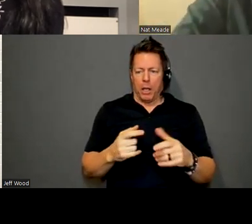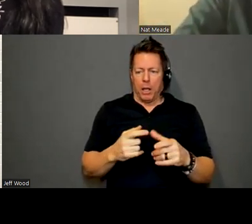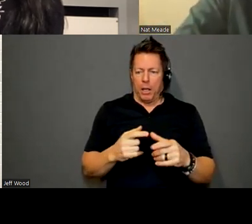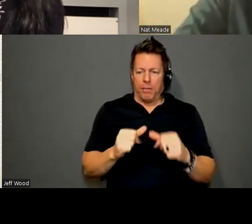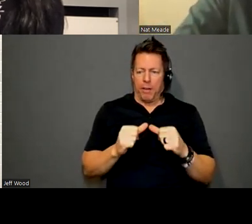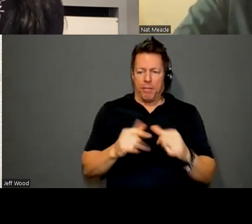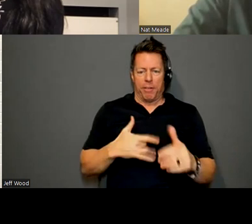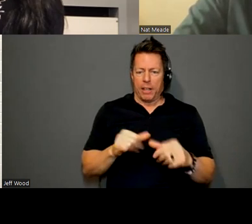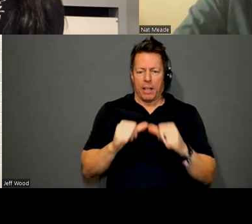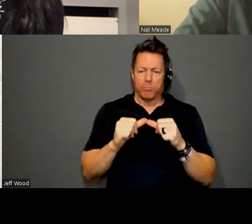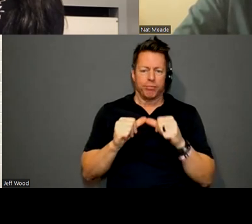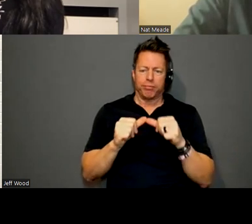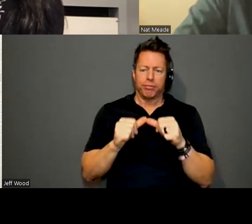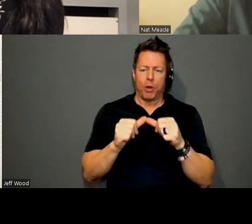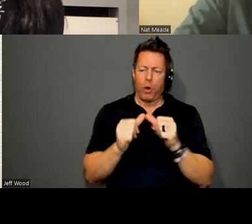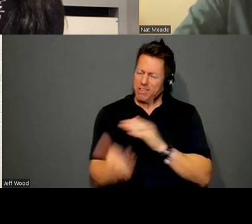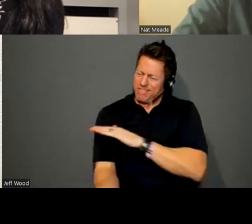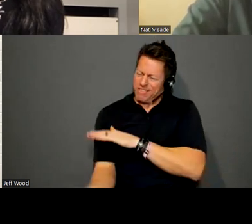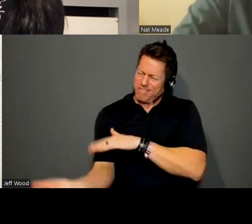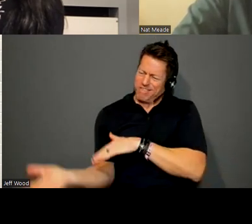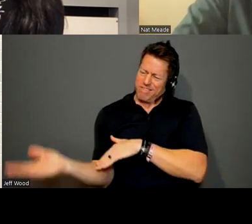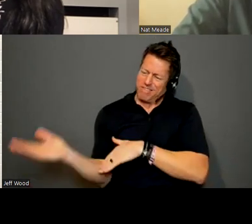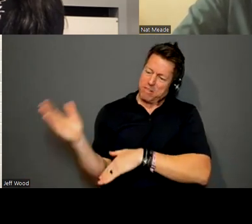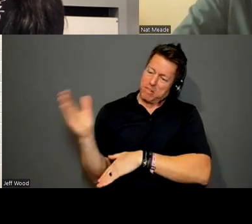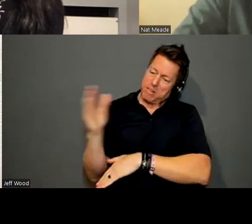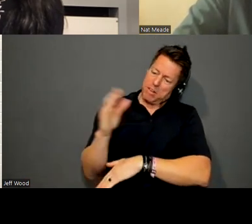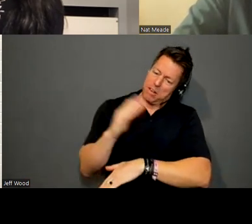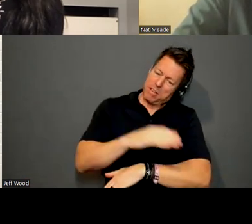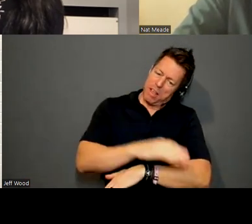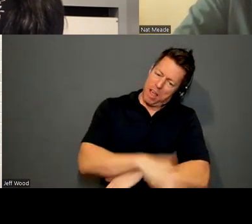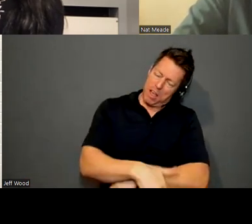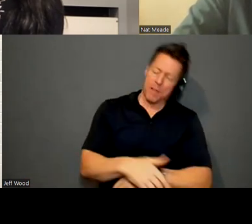yeah, I really, that and then just kind of feeling,